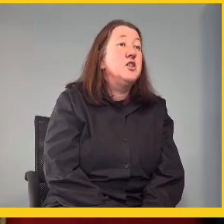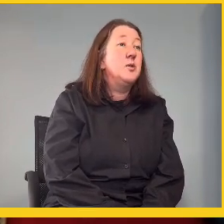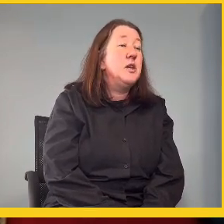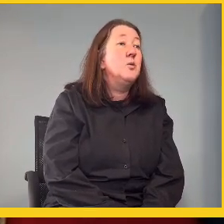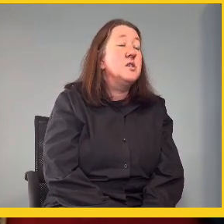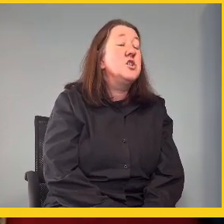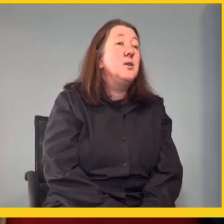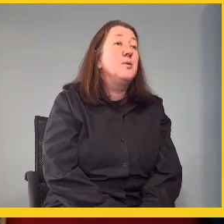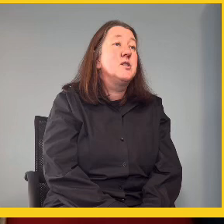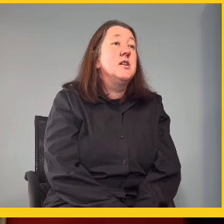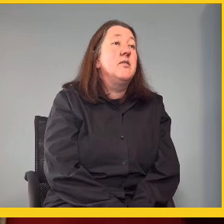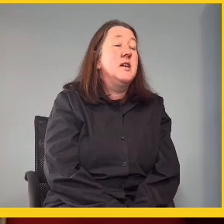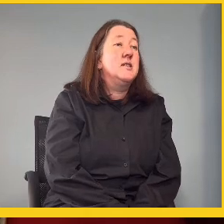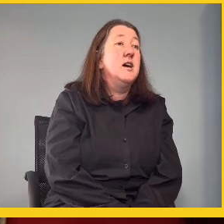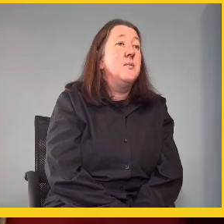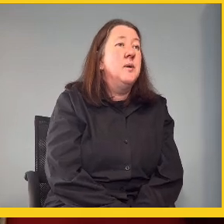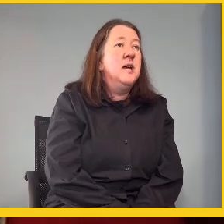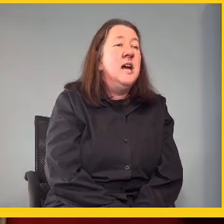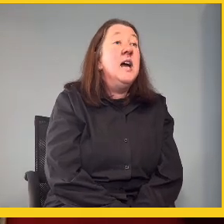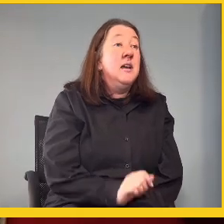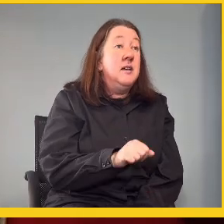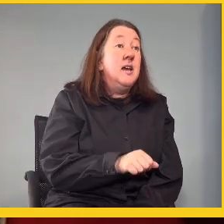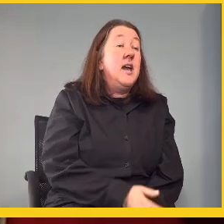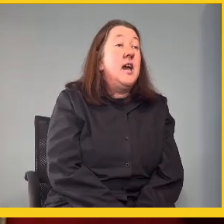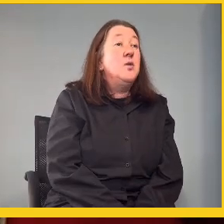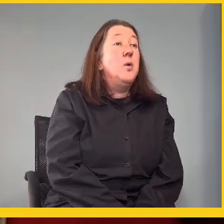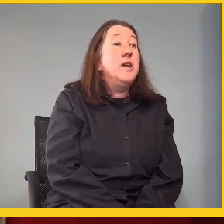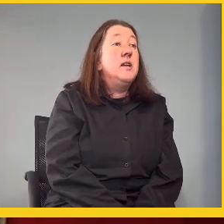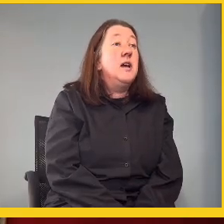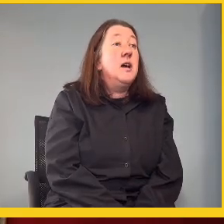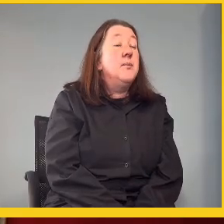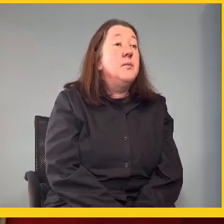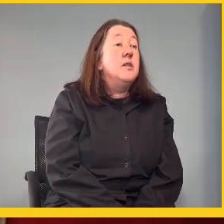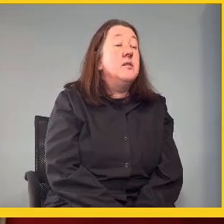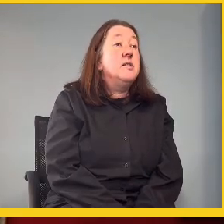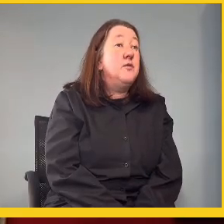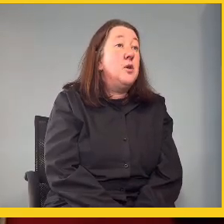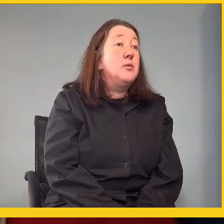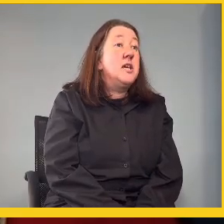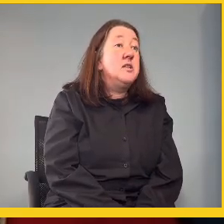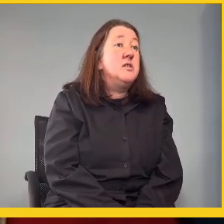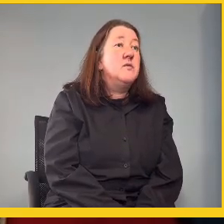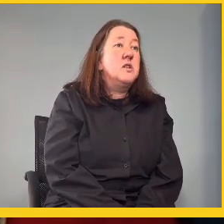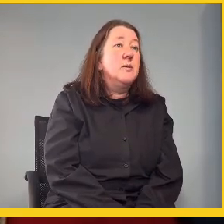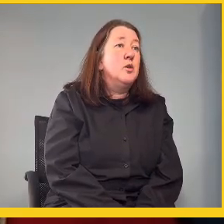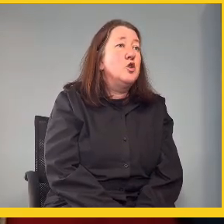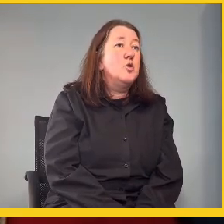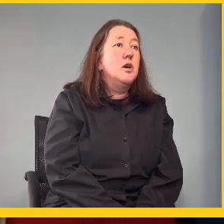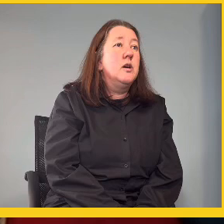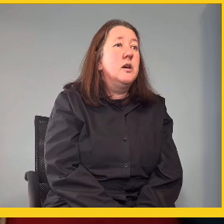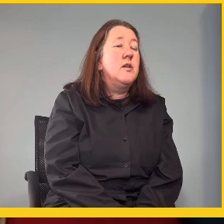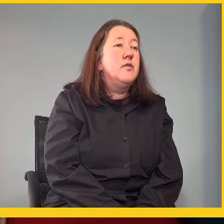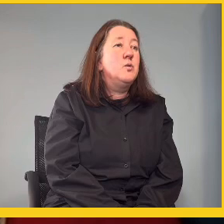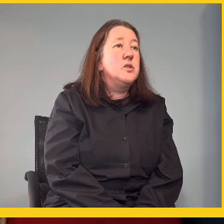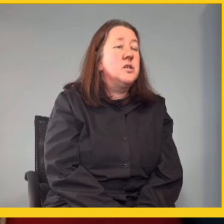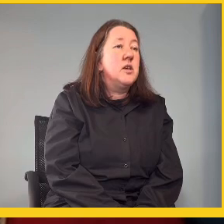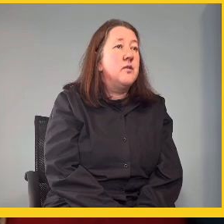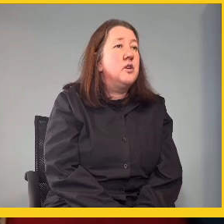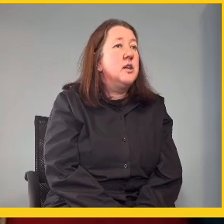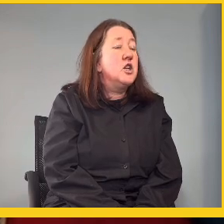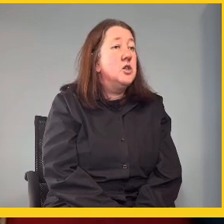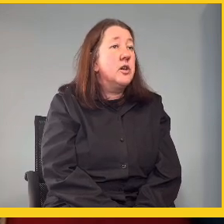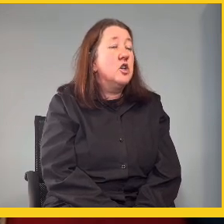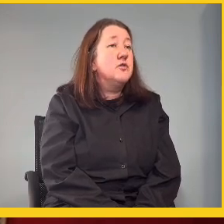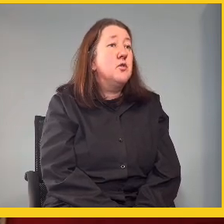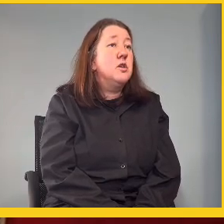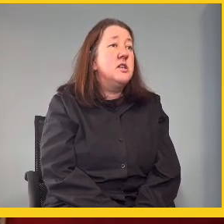it today. So he was the chairperson at that time. Yeah. And when, um, the deaf representatives, I'm not sure if it was the